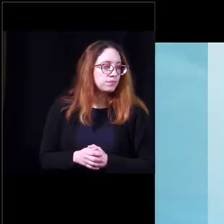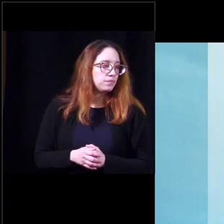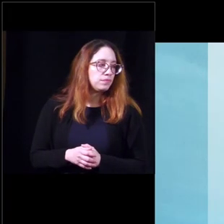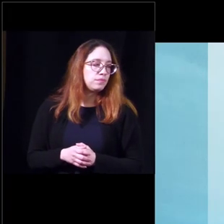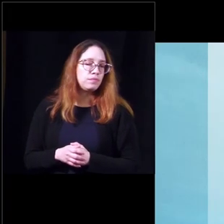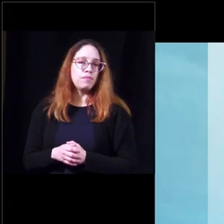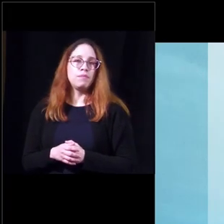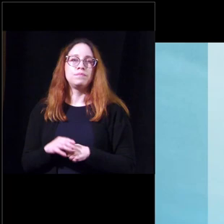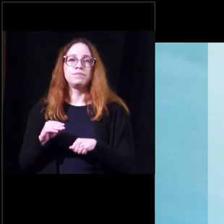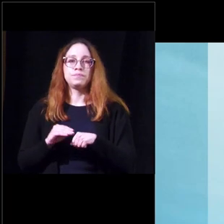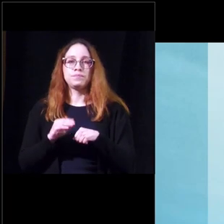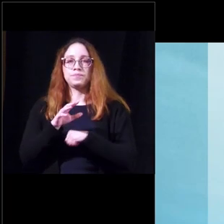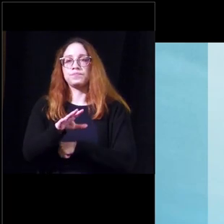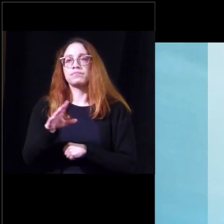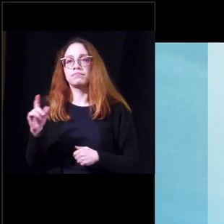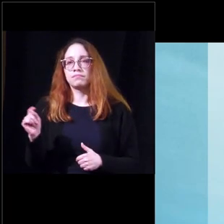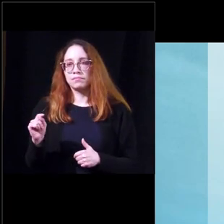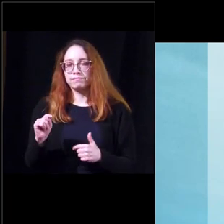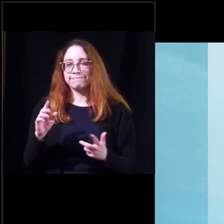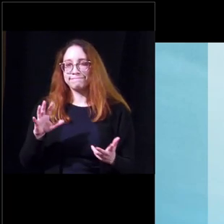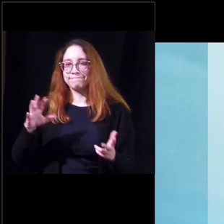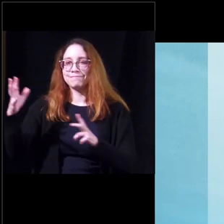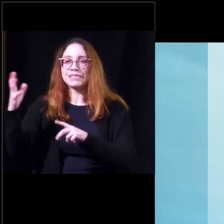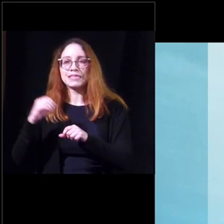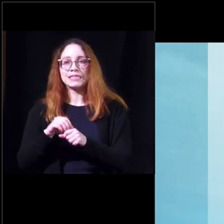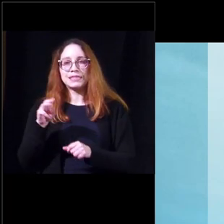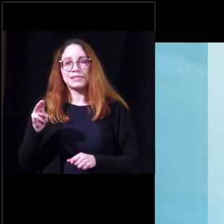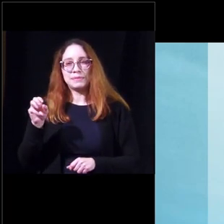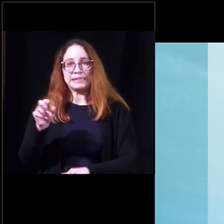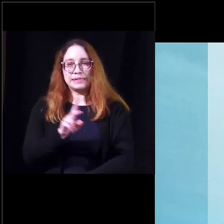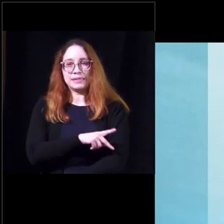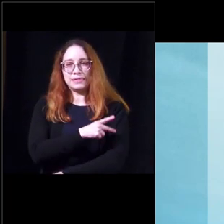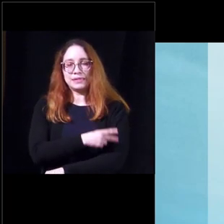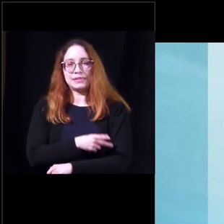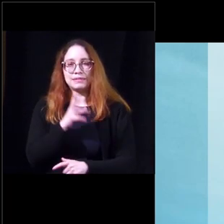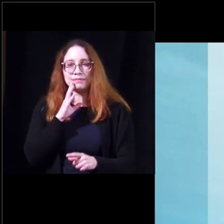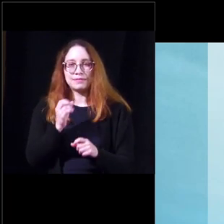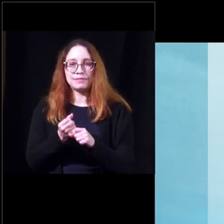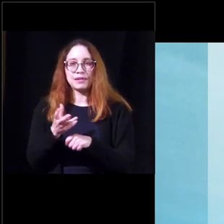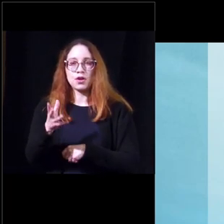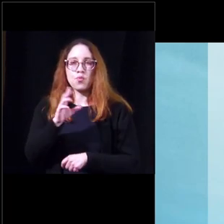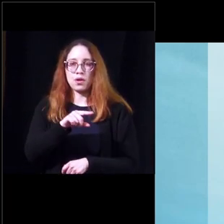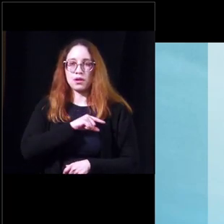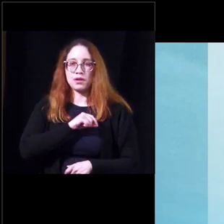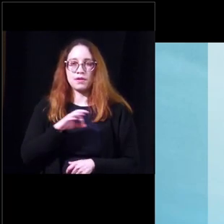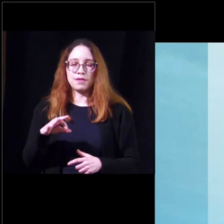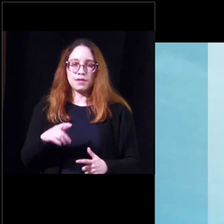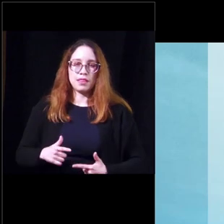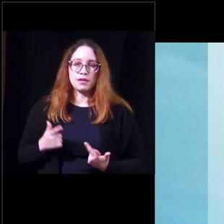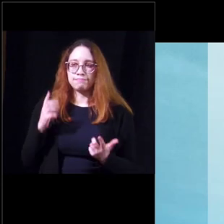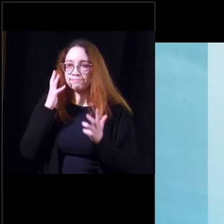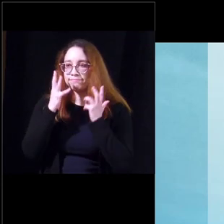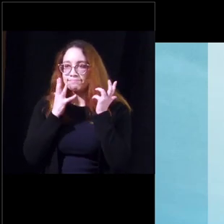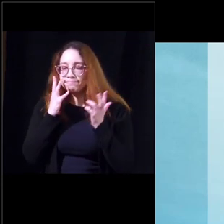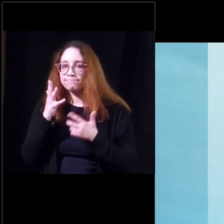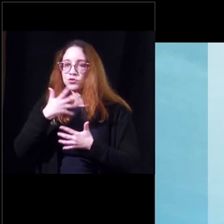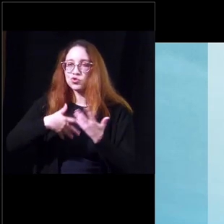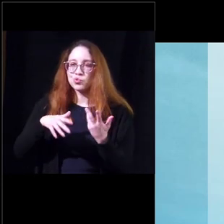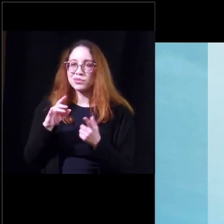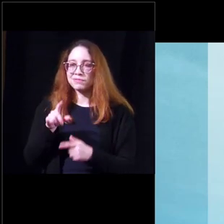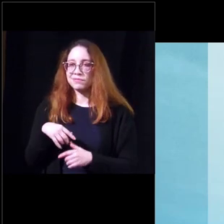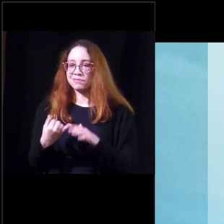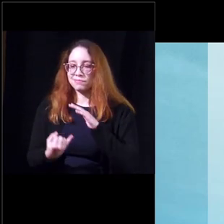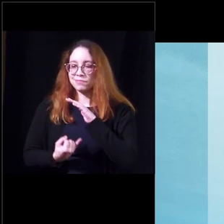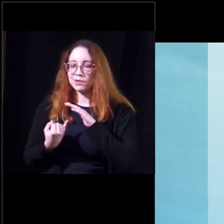uh effects avoiding dysfunction can significantly impact a patient's quality of life causing embarrassment social isolation